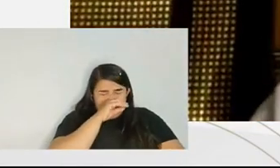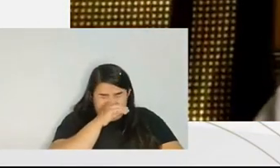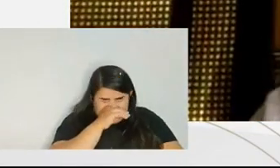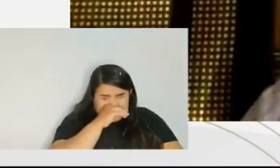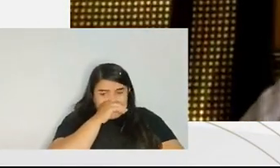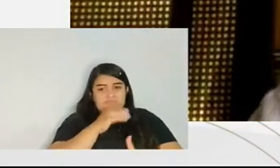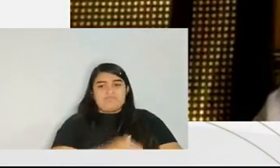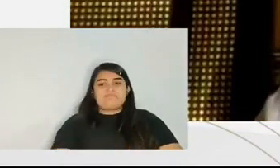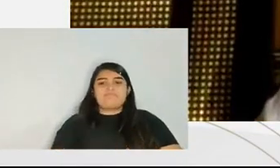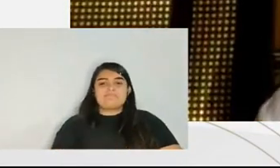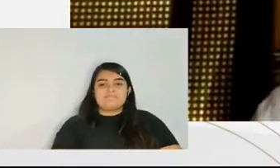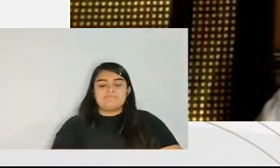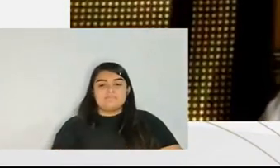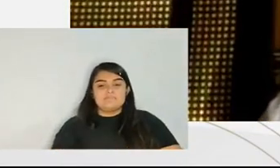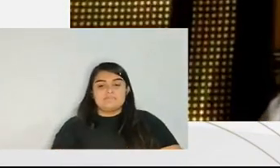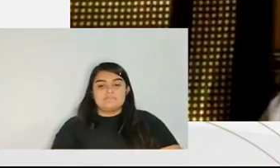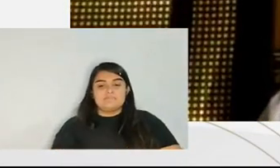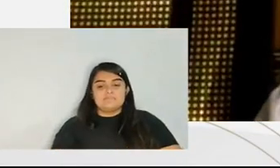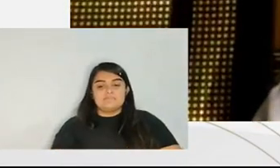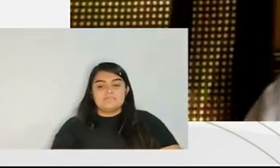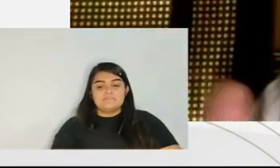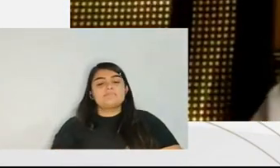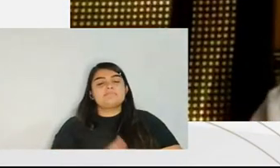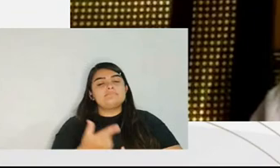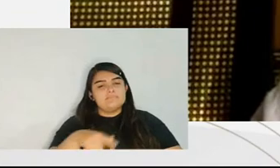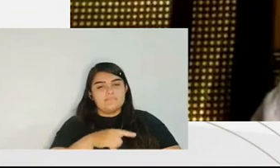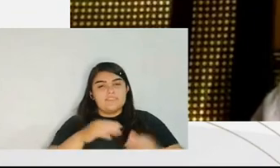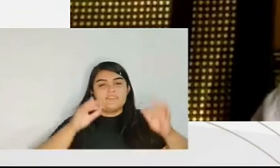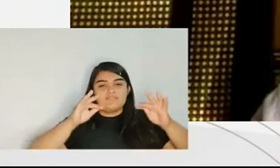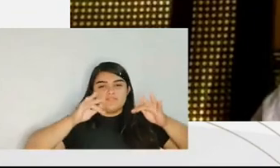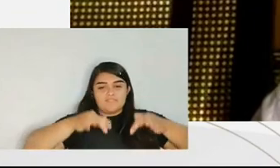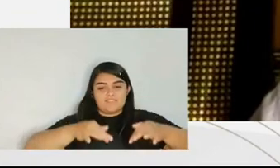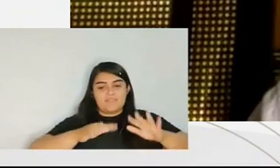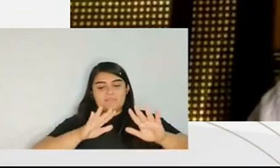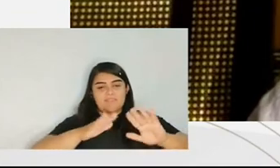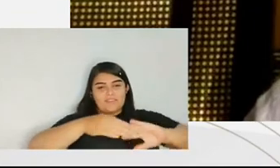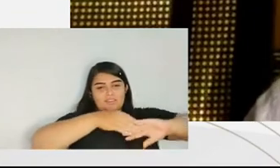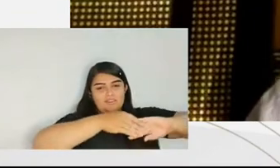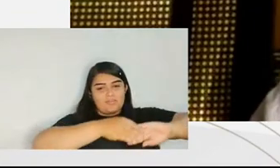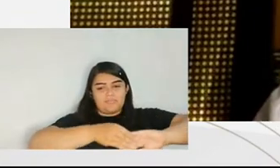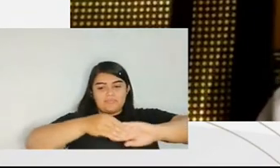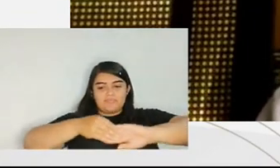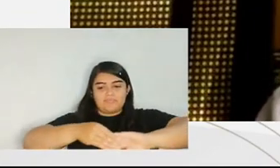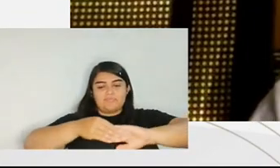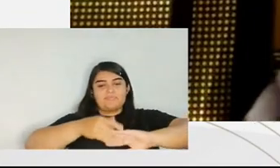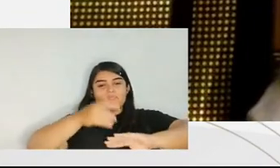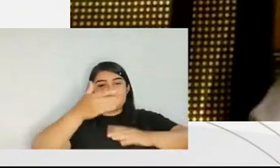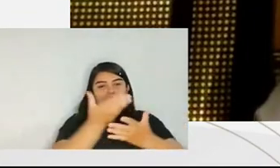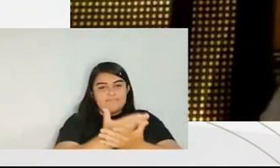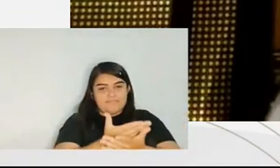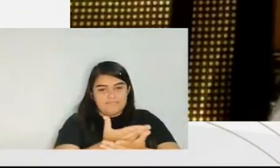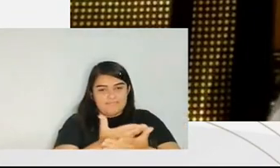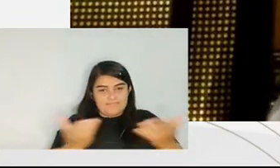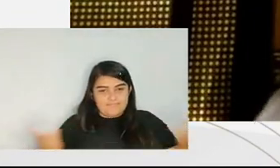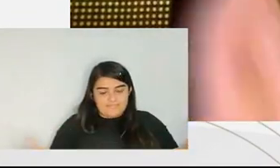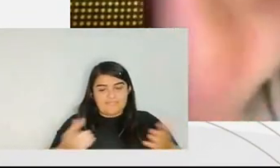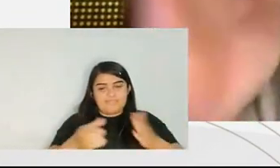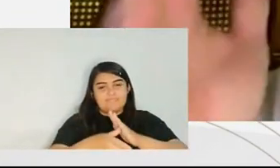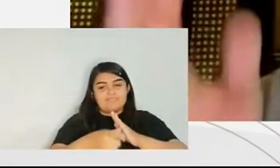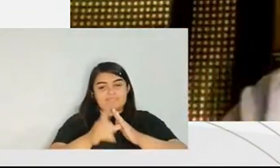fiscalization from the judges will celebrate it so i'm finishing with doubt of course